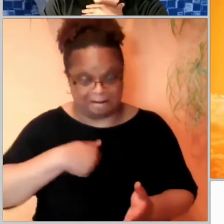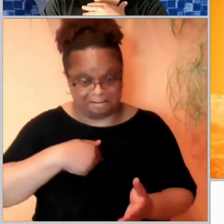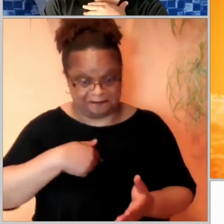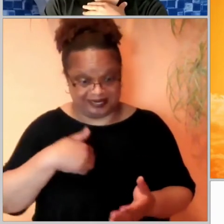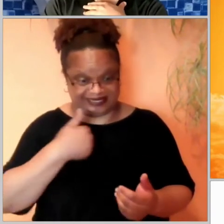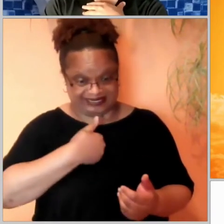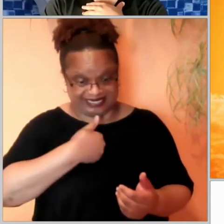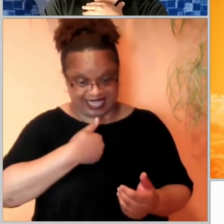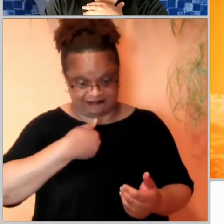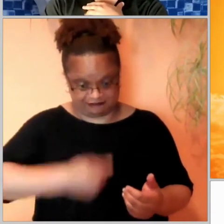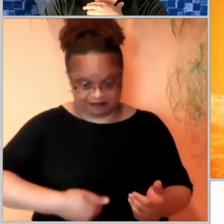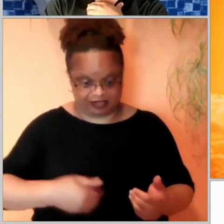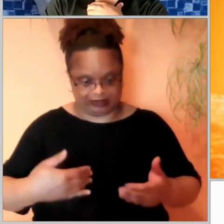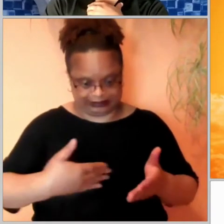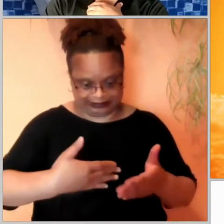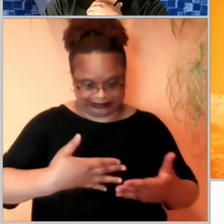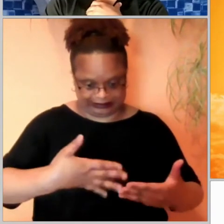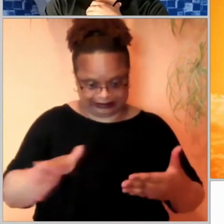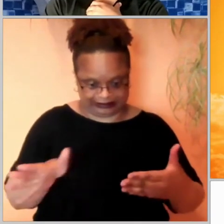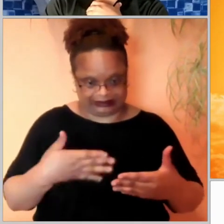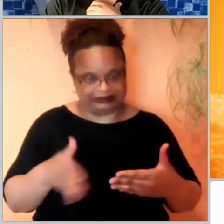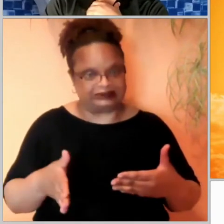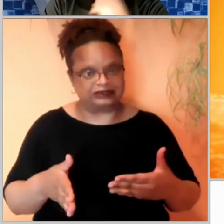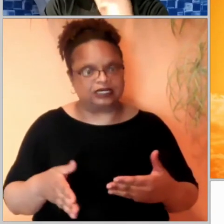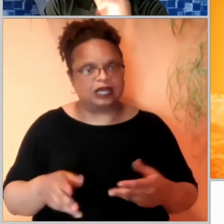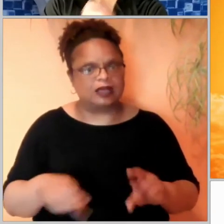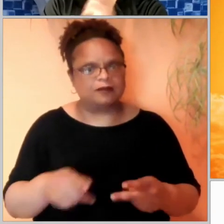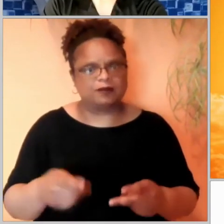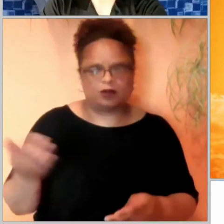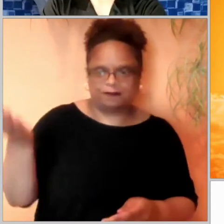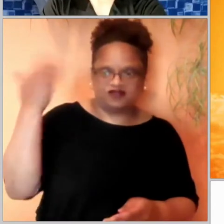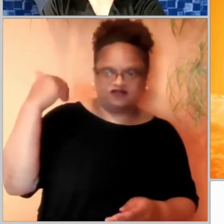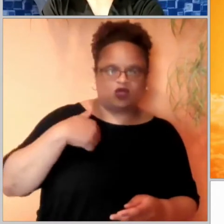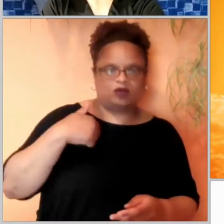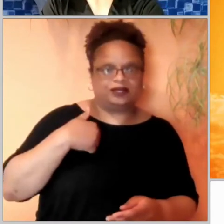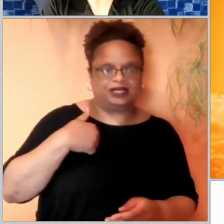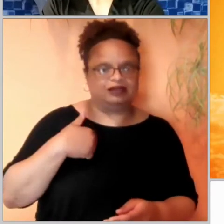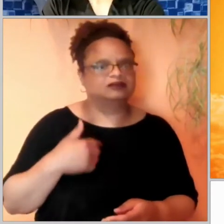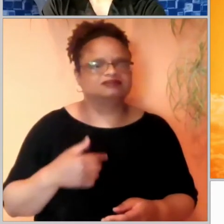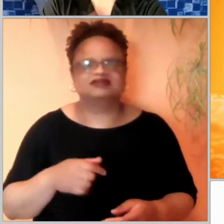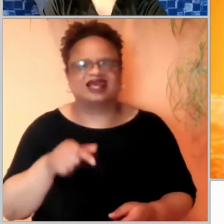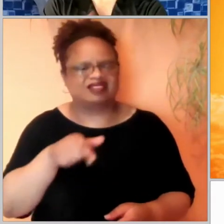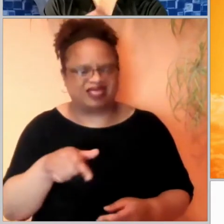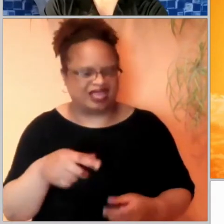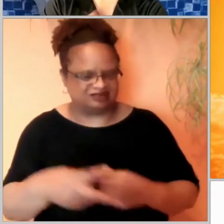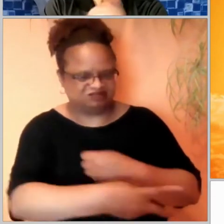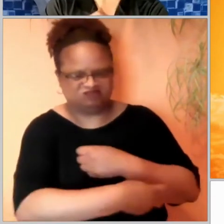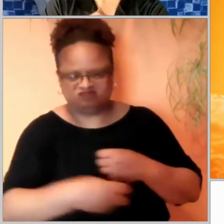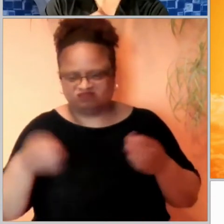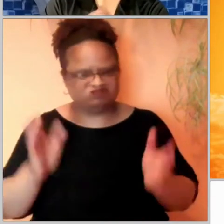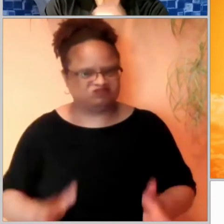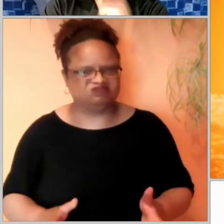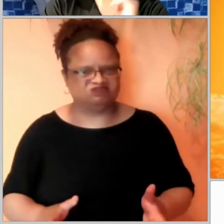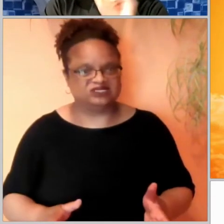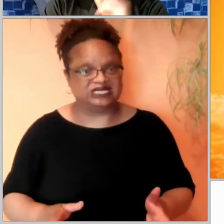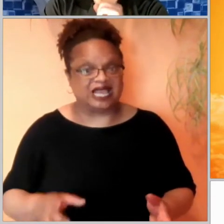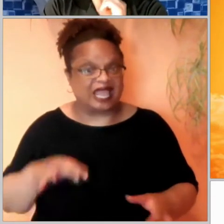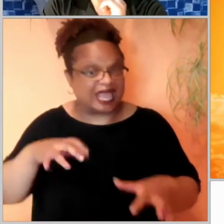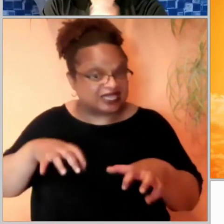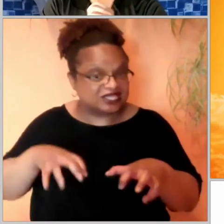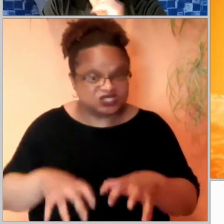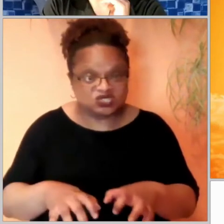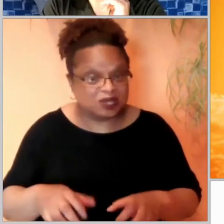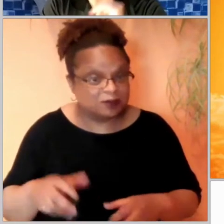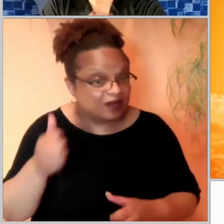came before I did were thieves or robbers. However, the sheep didn't respond to them. I am the gate. Those who